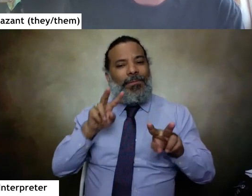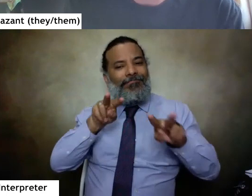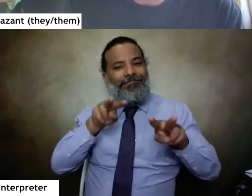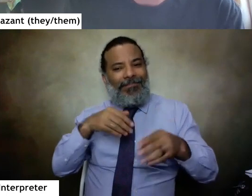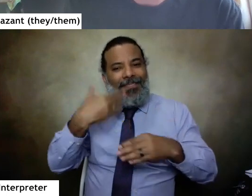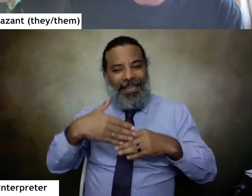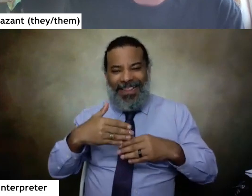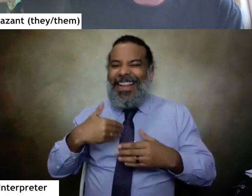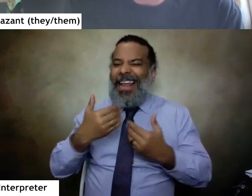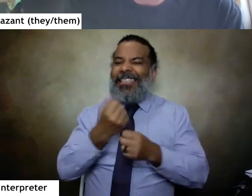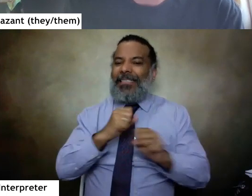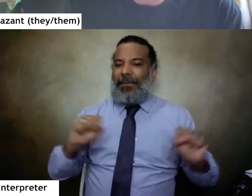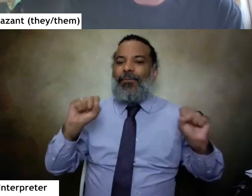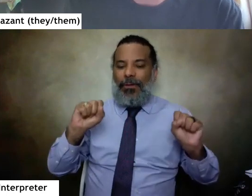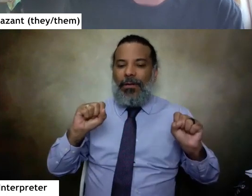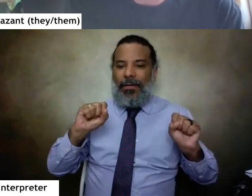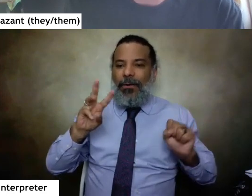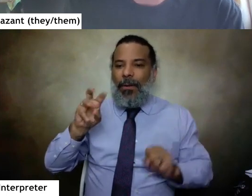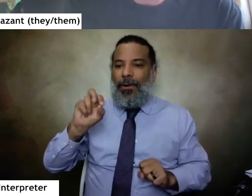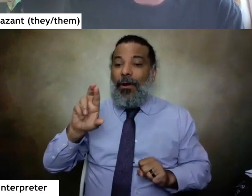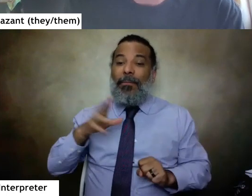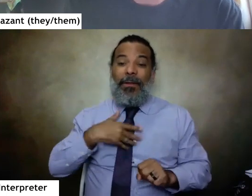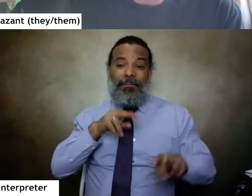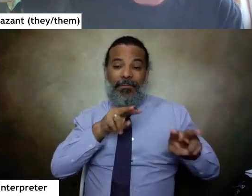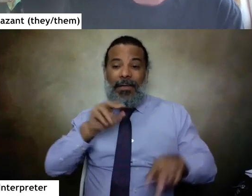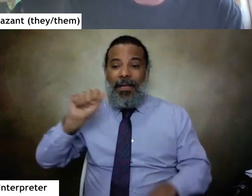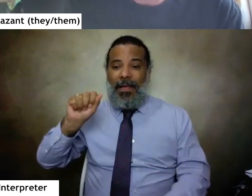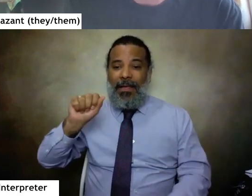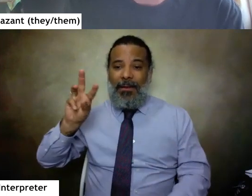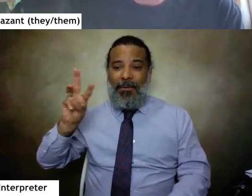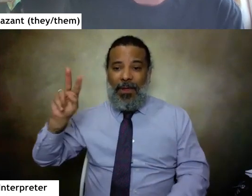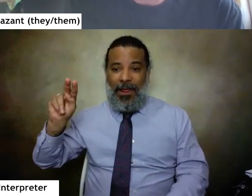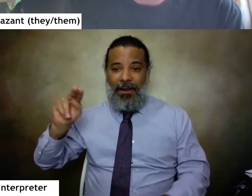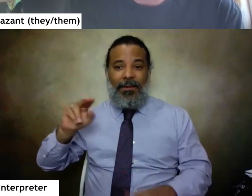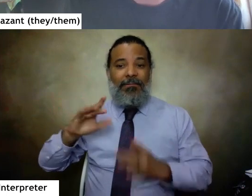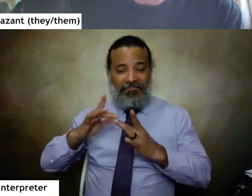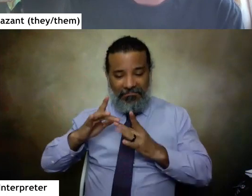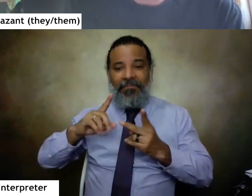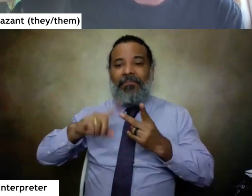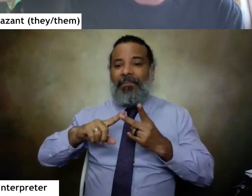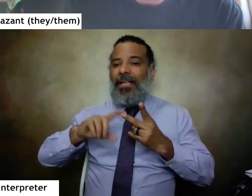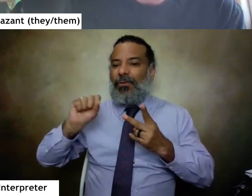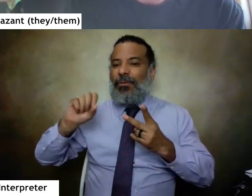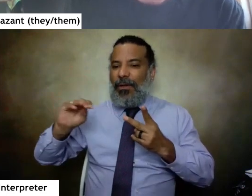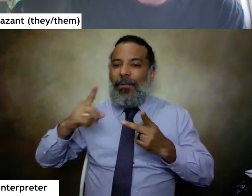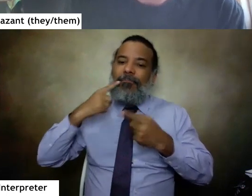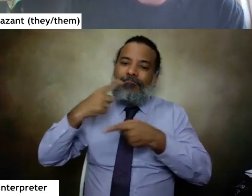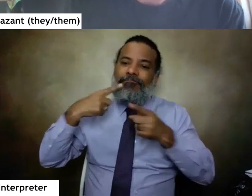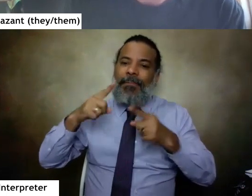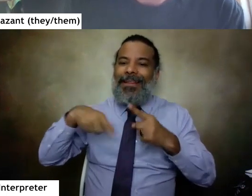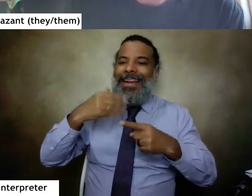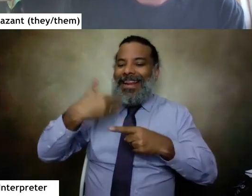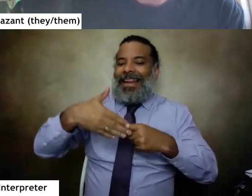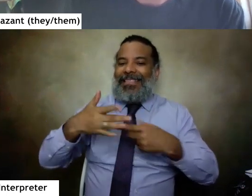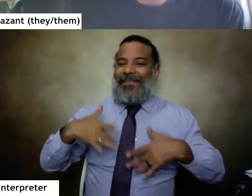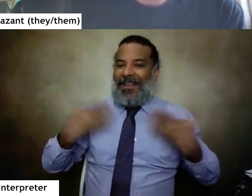liberating webinar series please stay tuned on awn's website and social media for announcements about the next events to